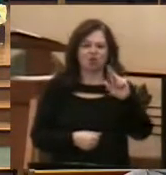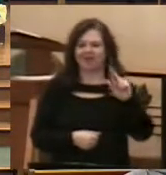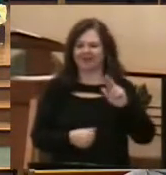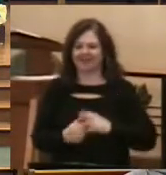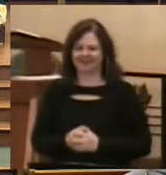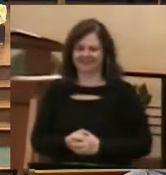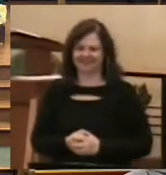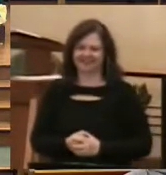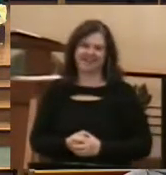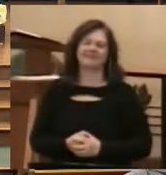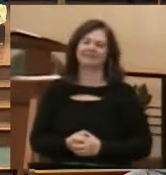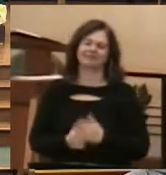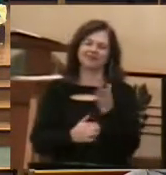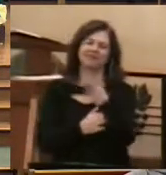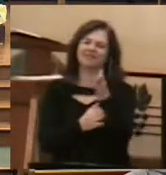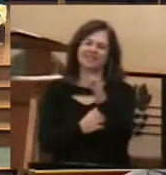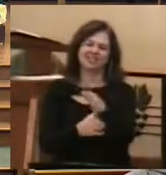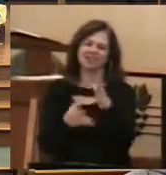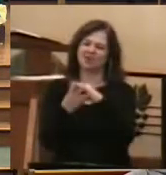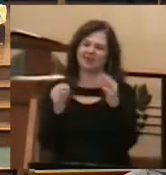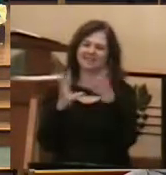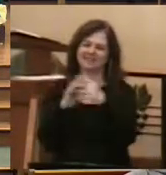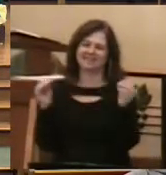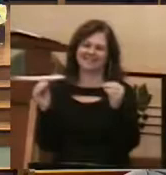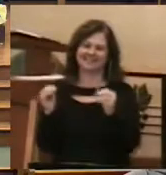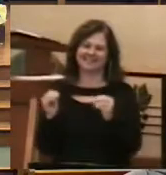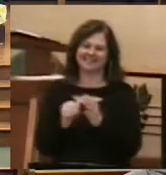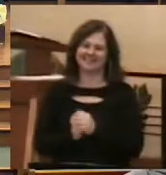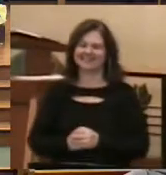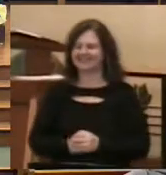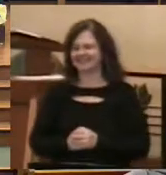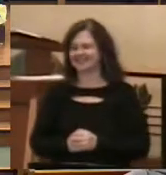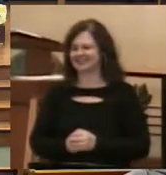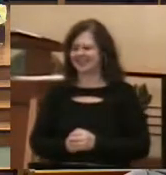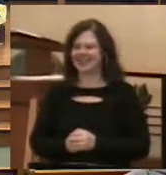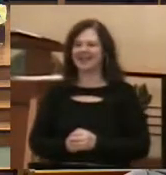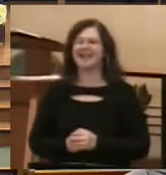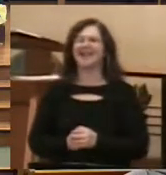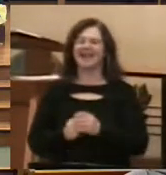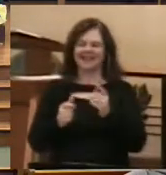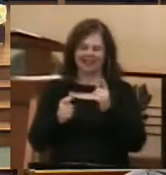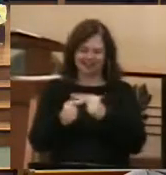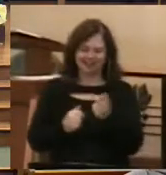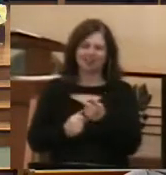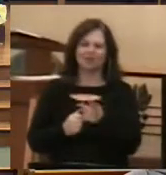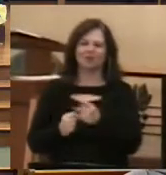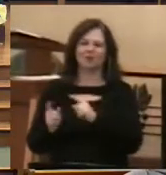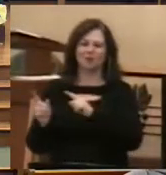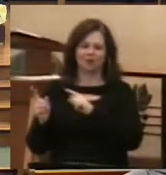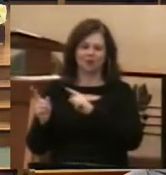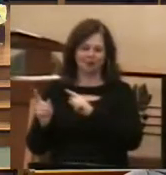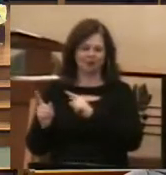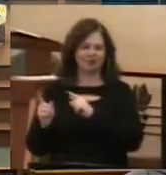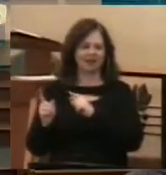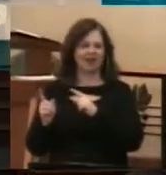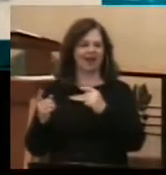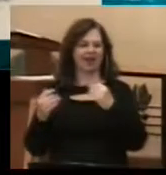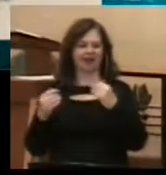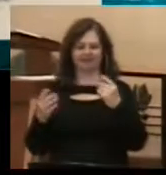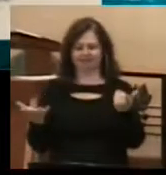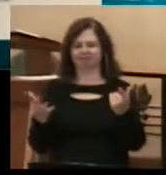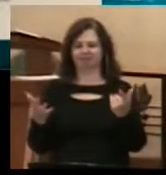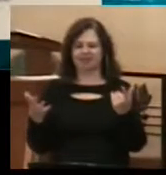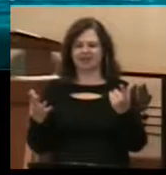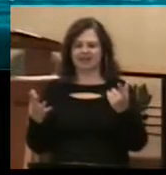Fishing tales, the way they are spun out. Well, it wasn't long before they went and had their great catch stuffed